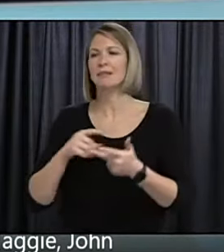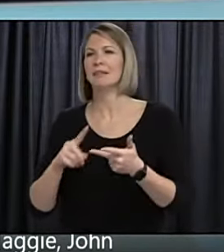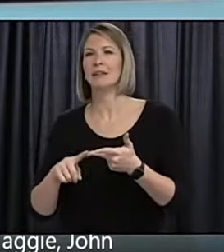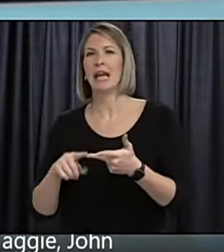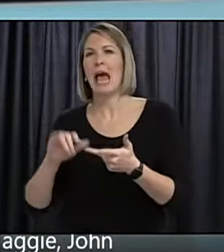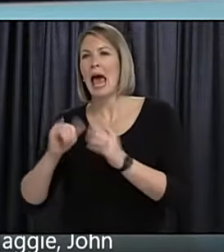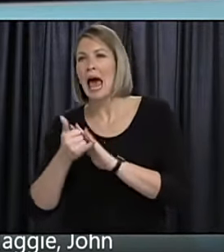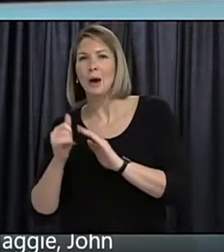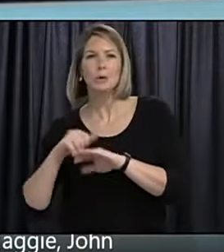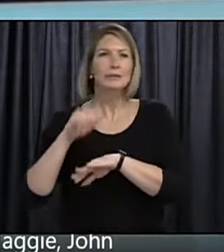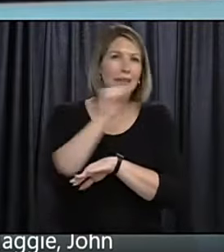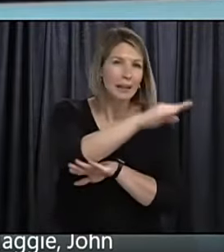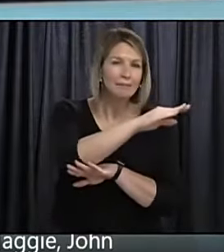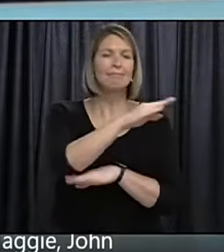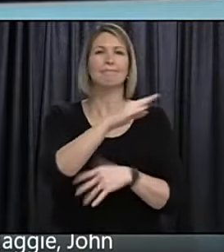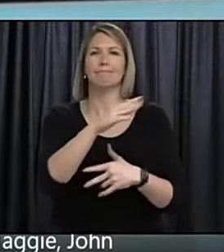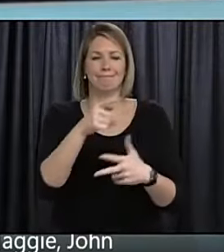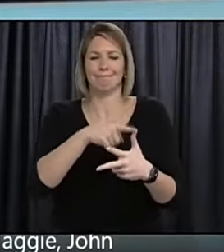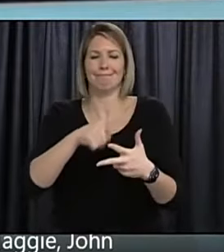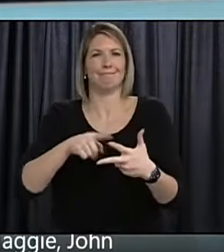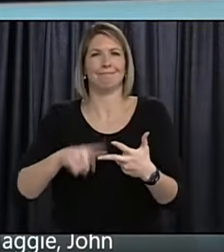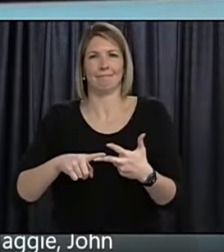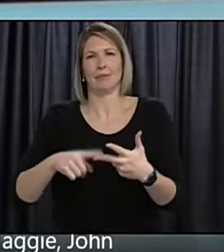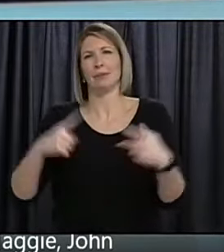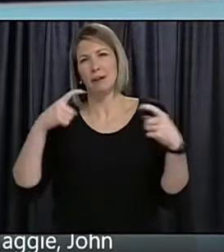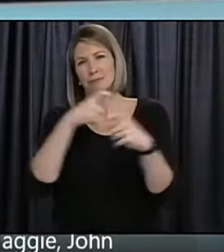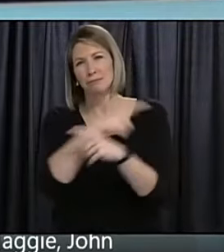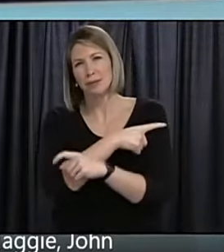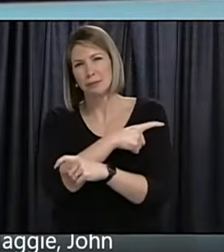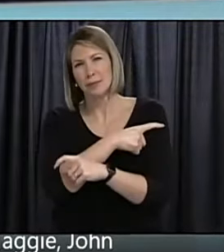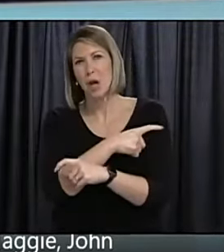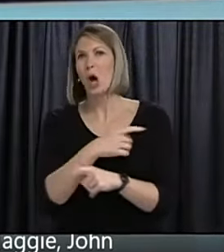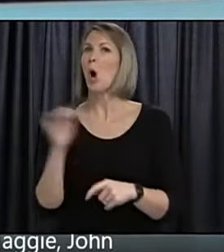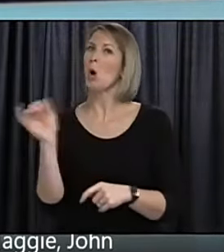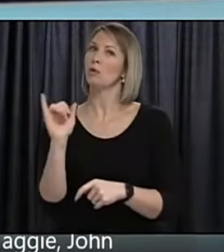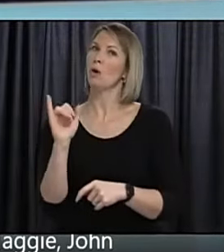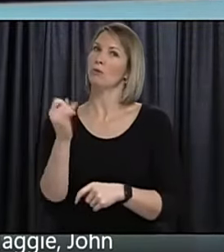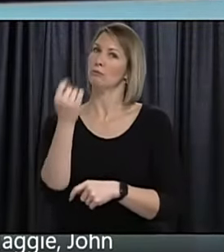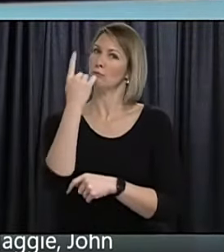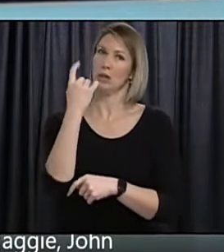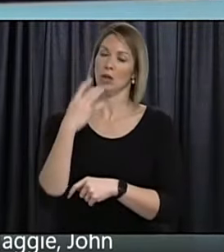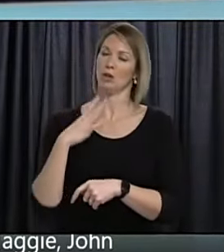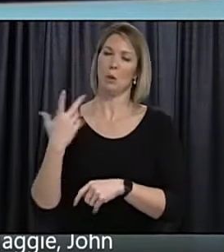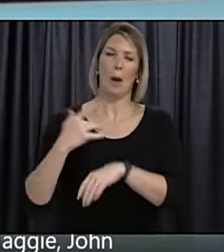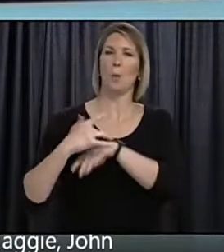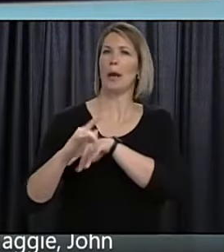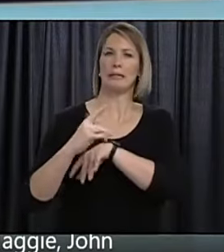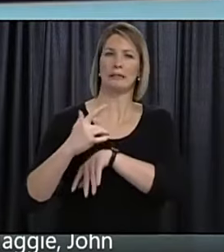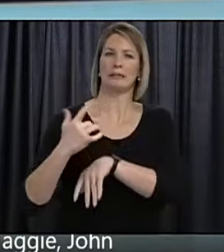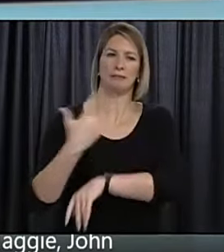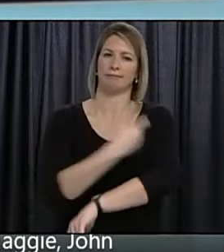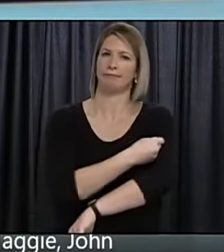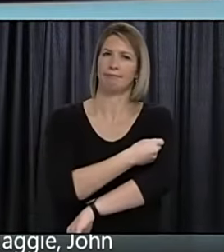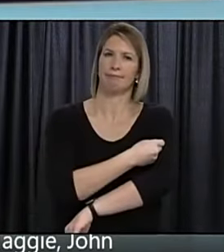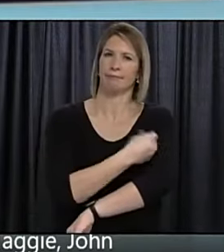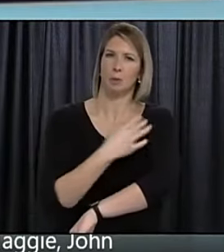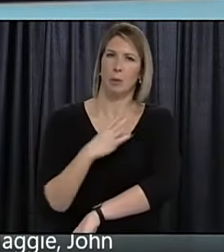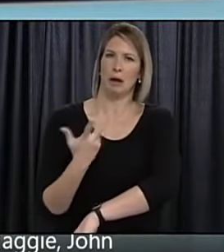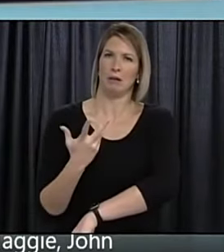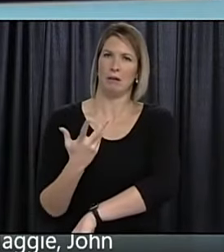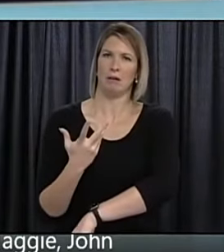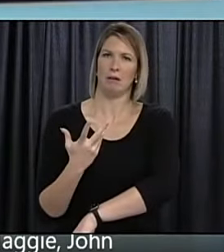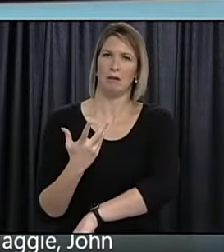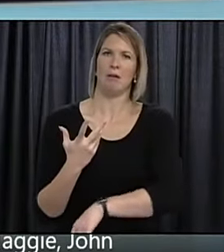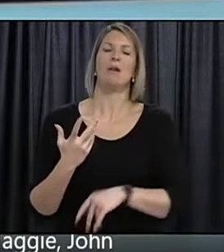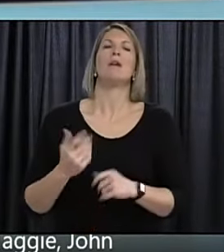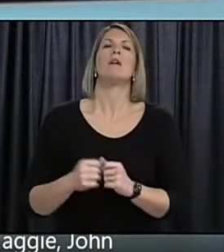modality because otherwise there's a significant potential for wastage so um uh we haven't been able to roll it out